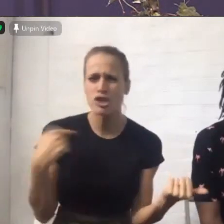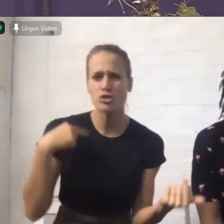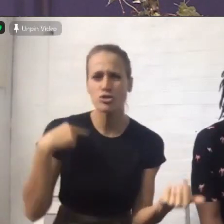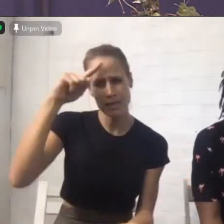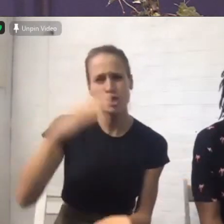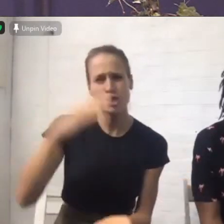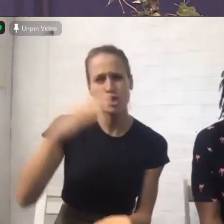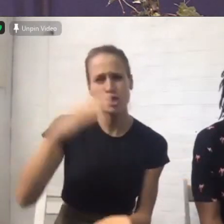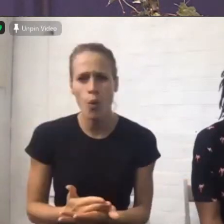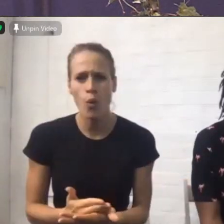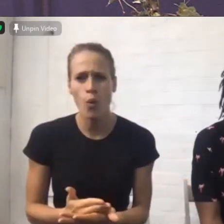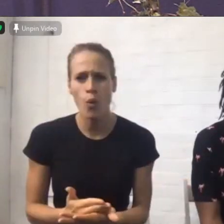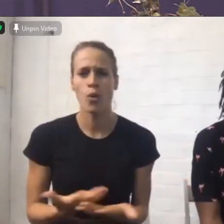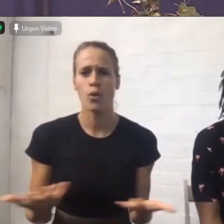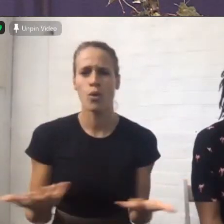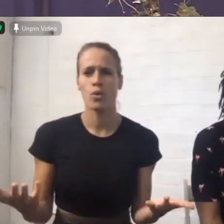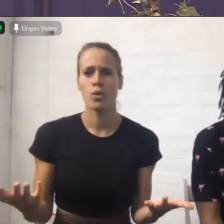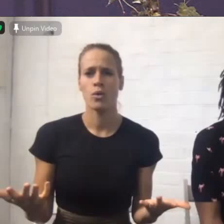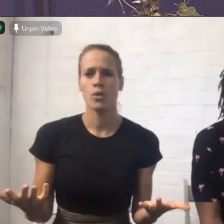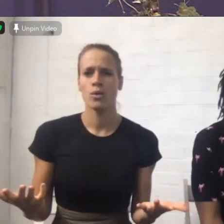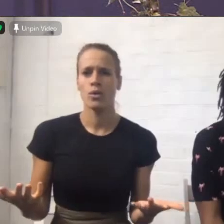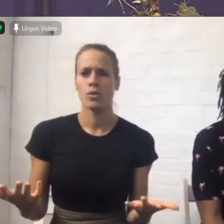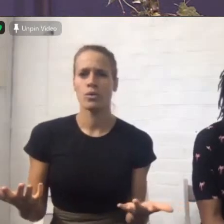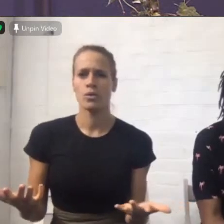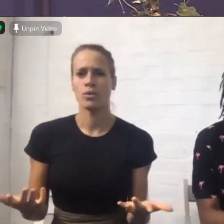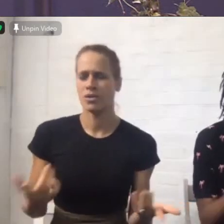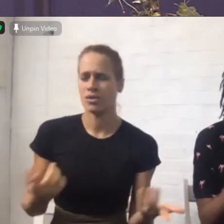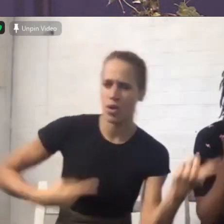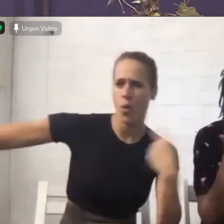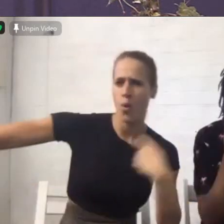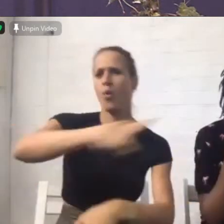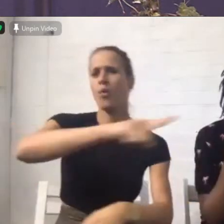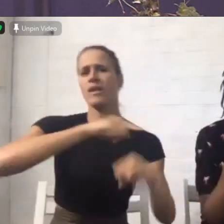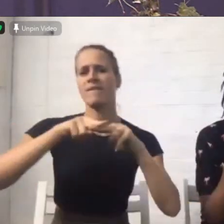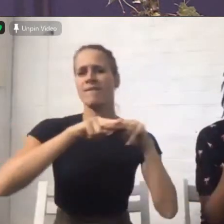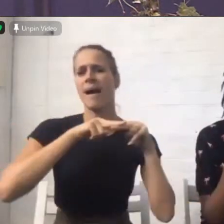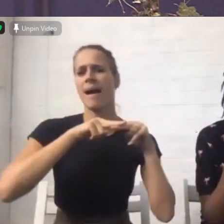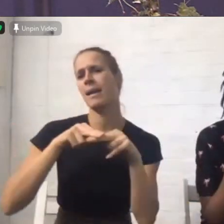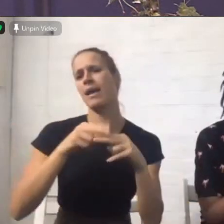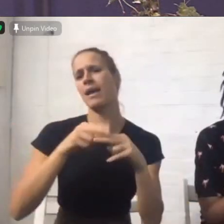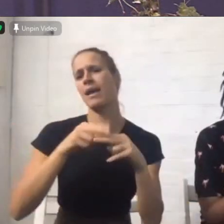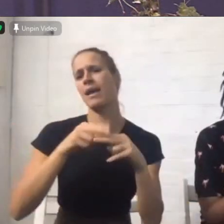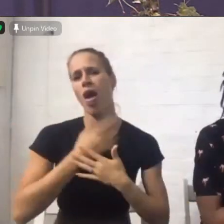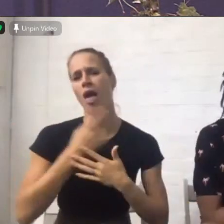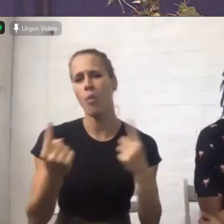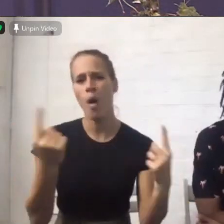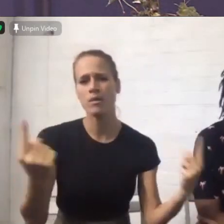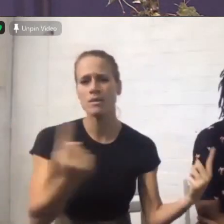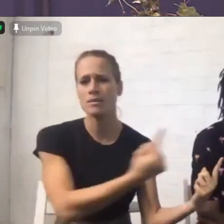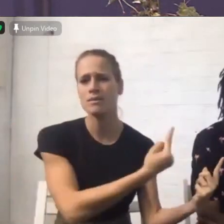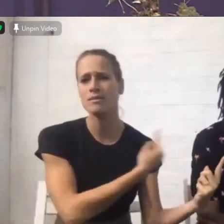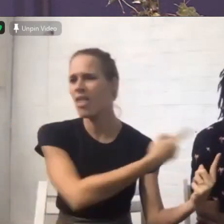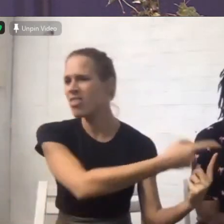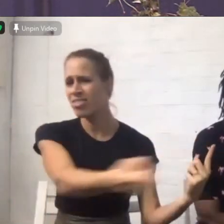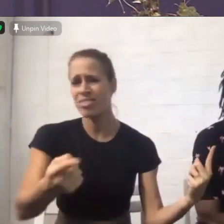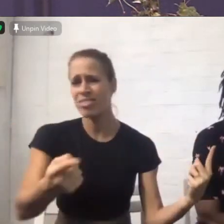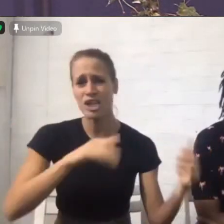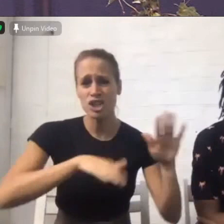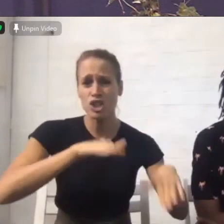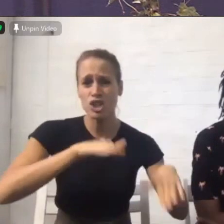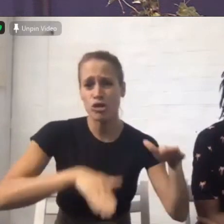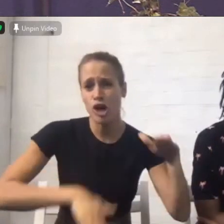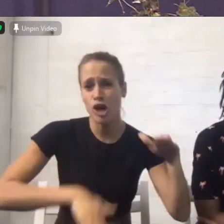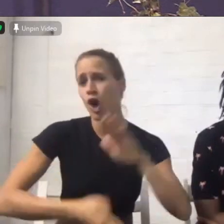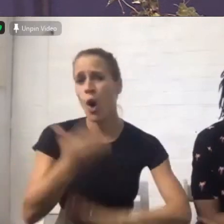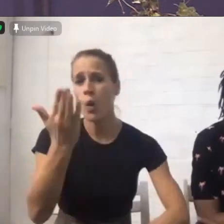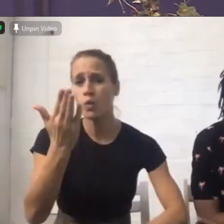today over your home over your family over your loved ones your children will go to school without fear they will